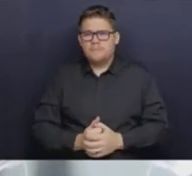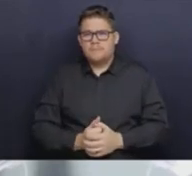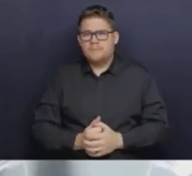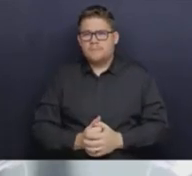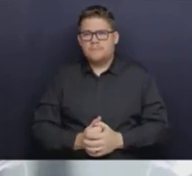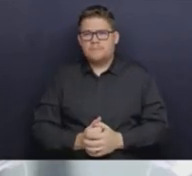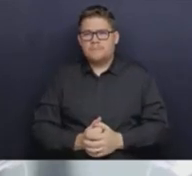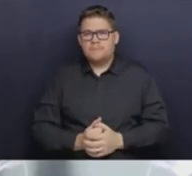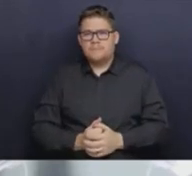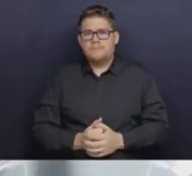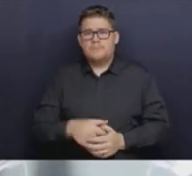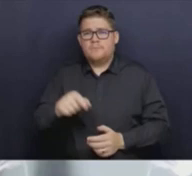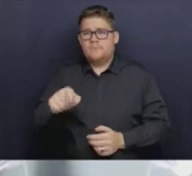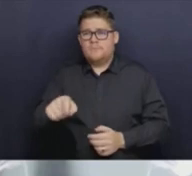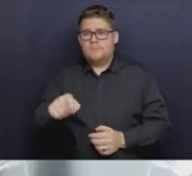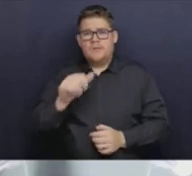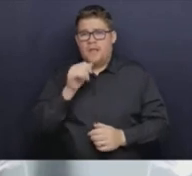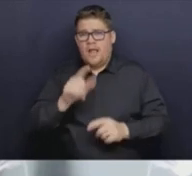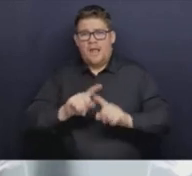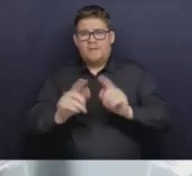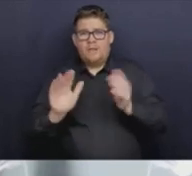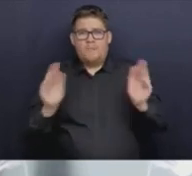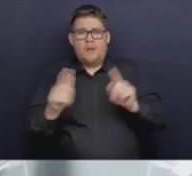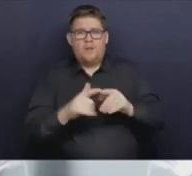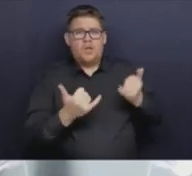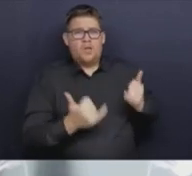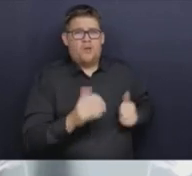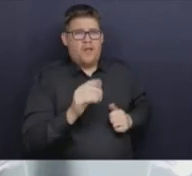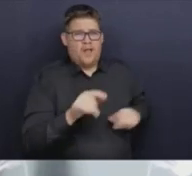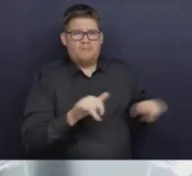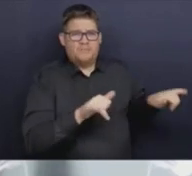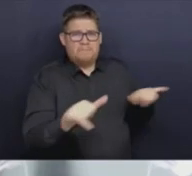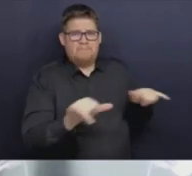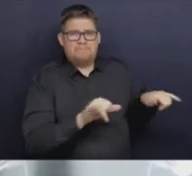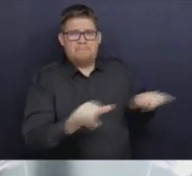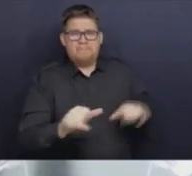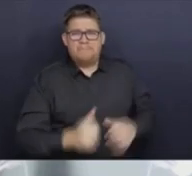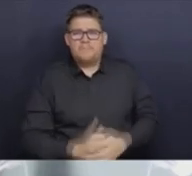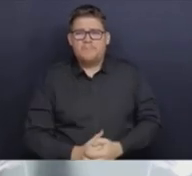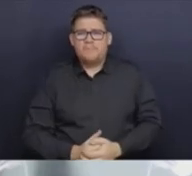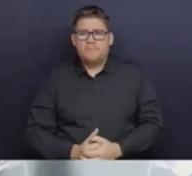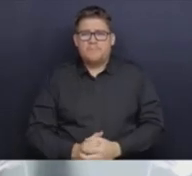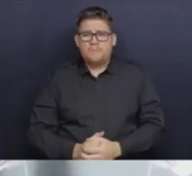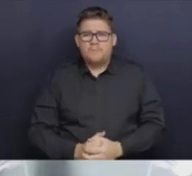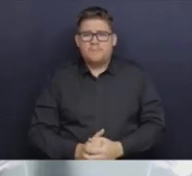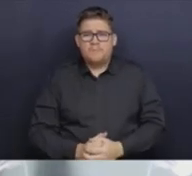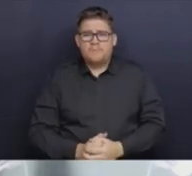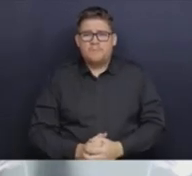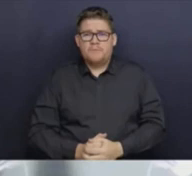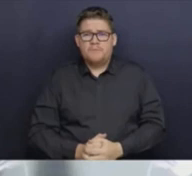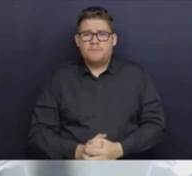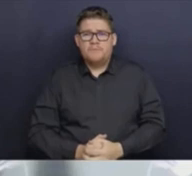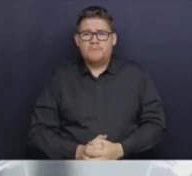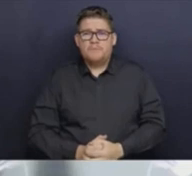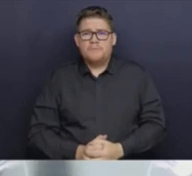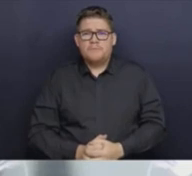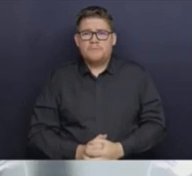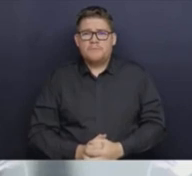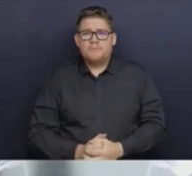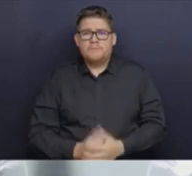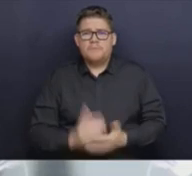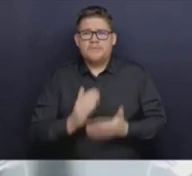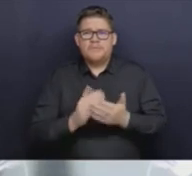act. No different. There has been concerns about what physicians